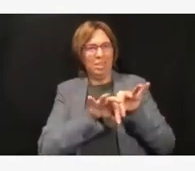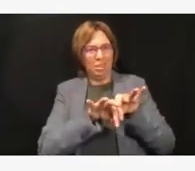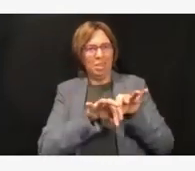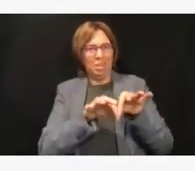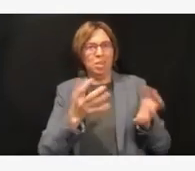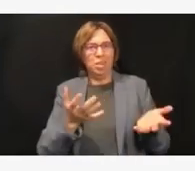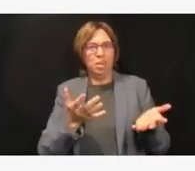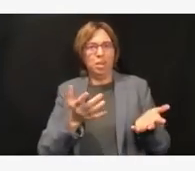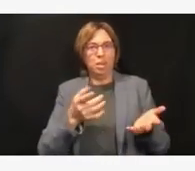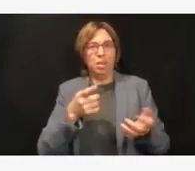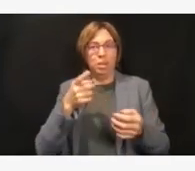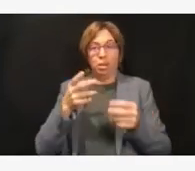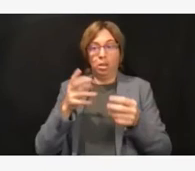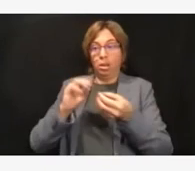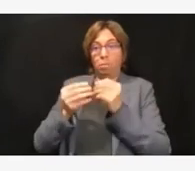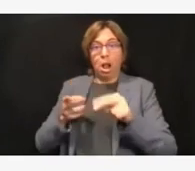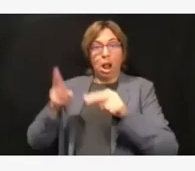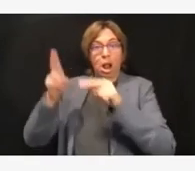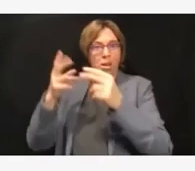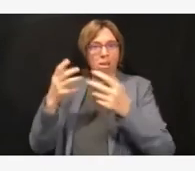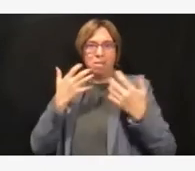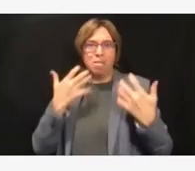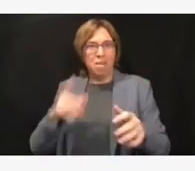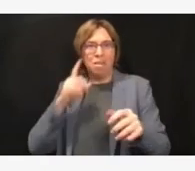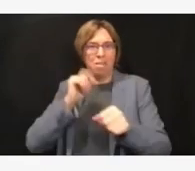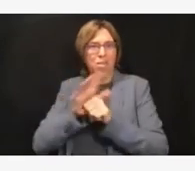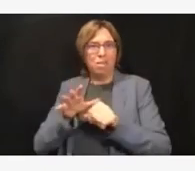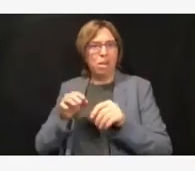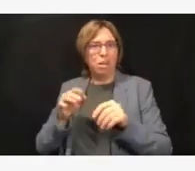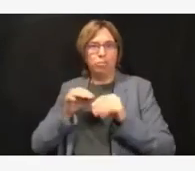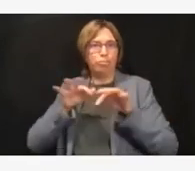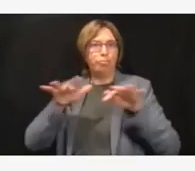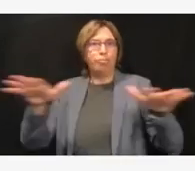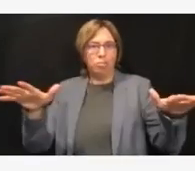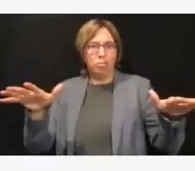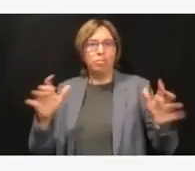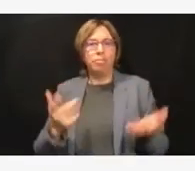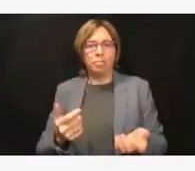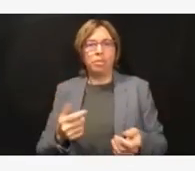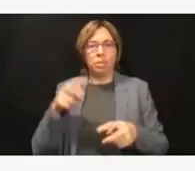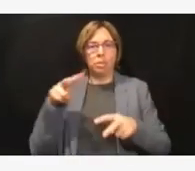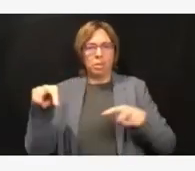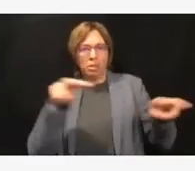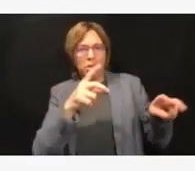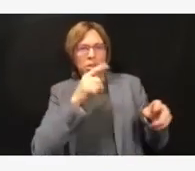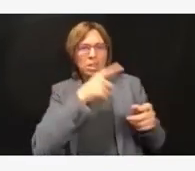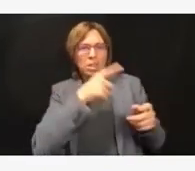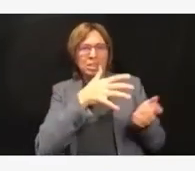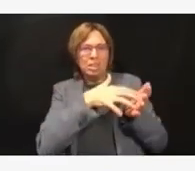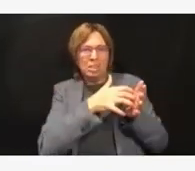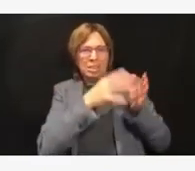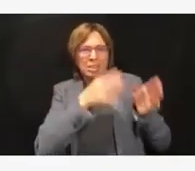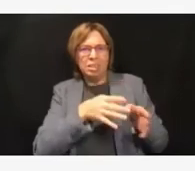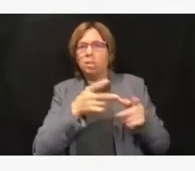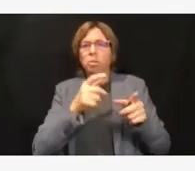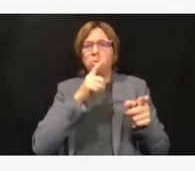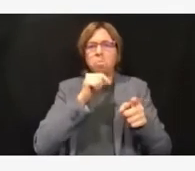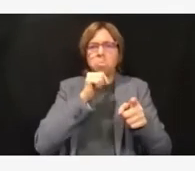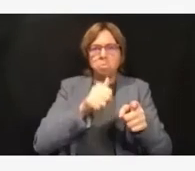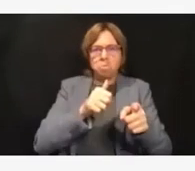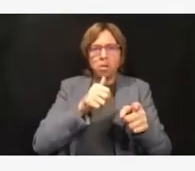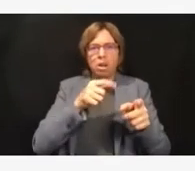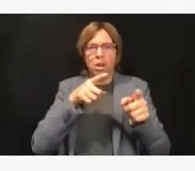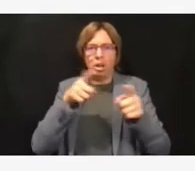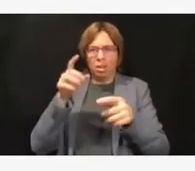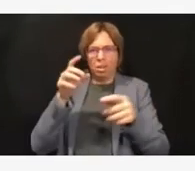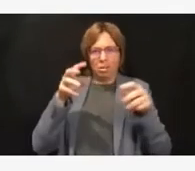family is vaccinated, who's not, who's vulnerable, who's not, that in the same way as we're applying those